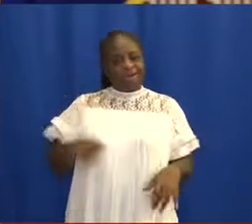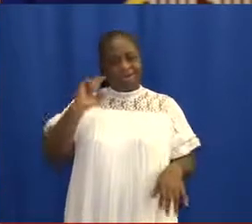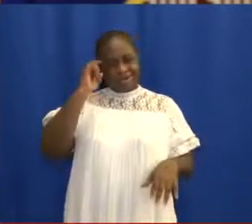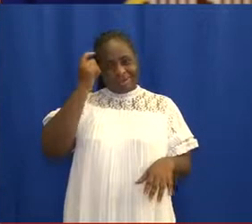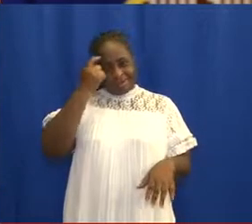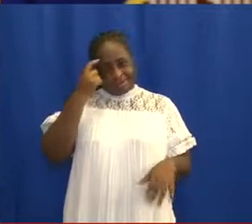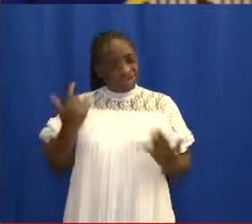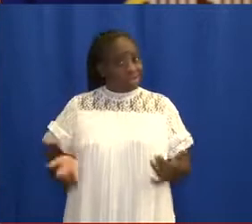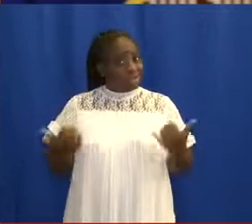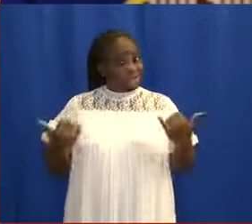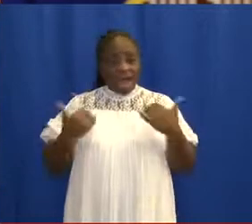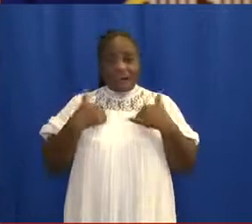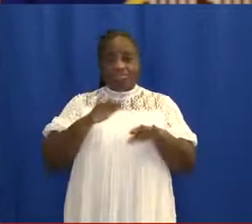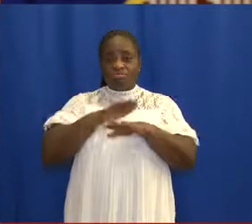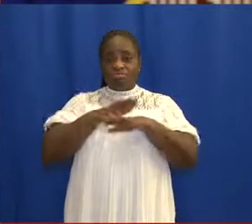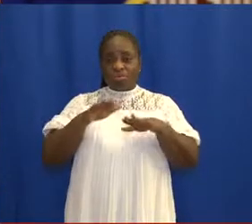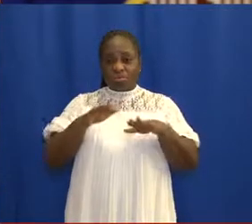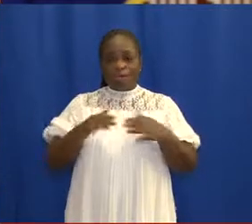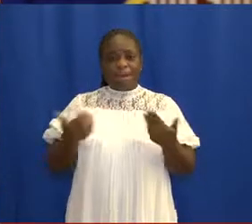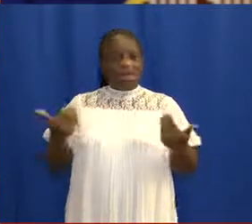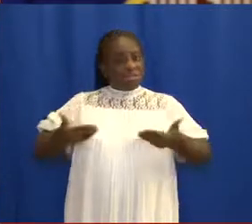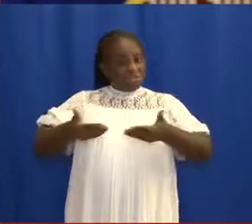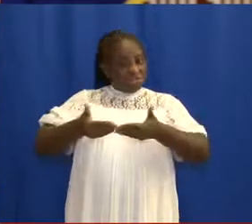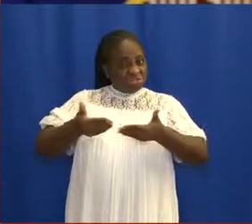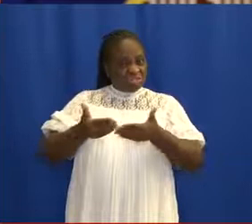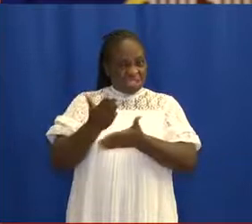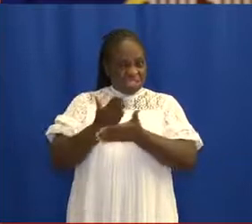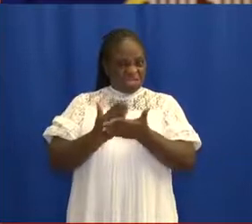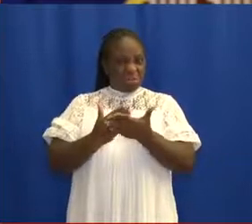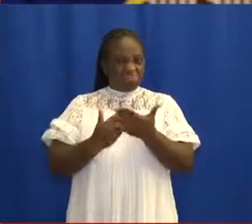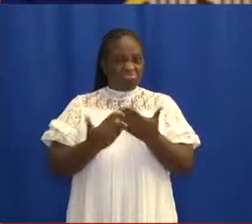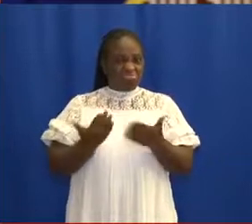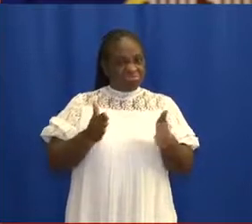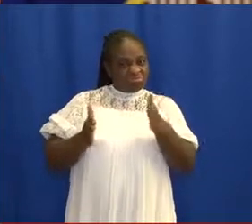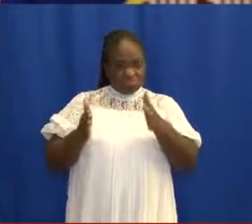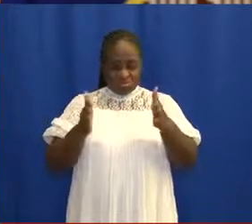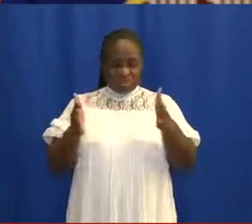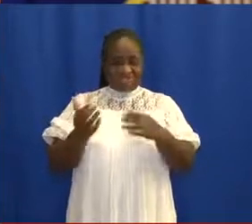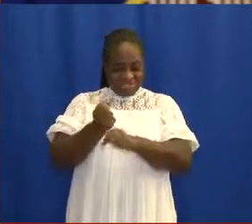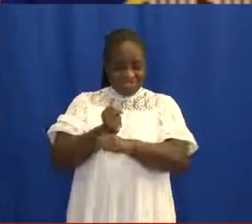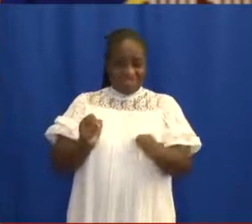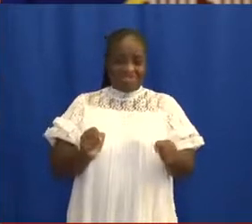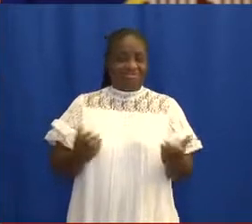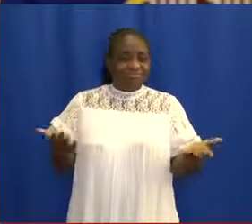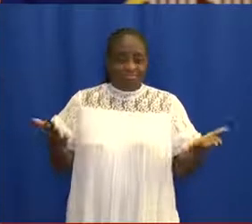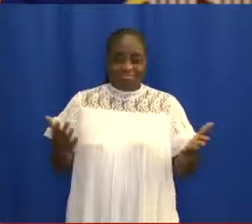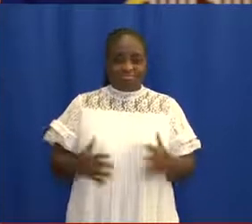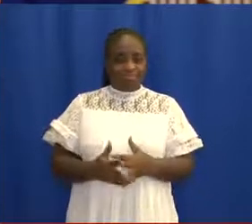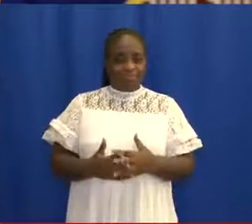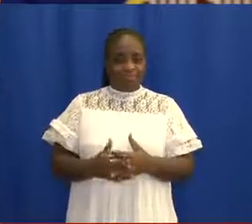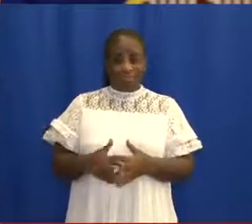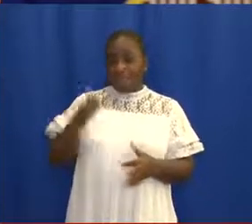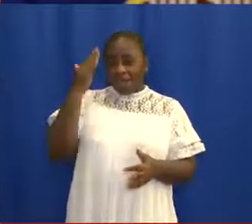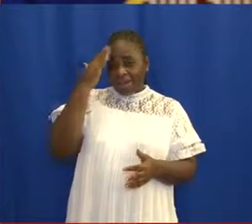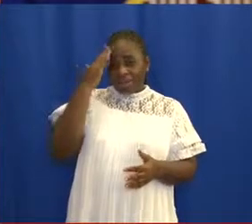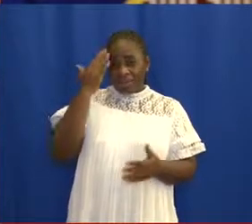with no option but to reintroduce some of these restrictions in order to help save the situation. I